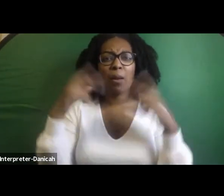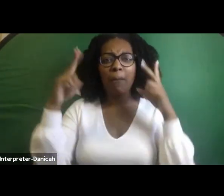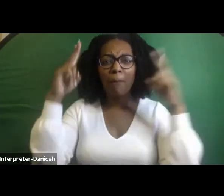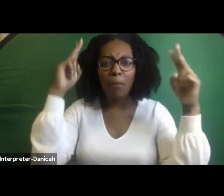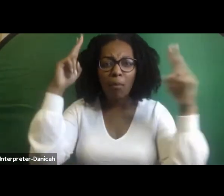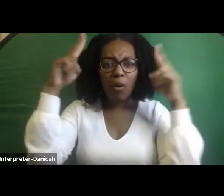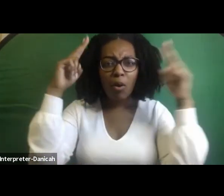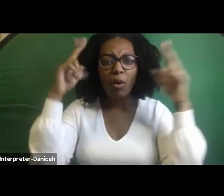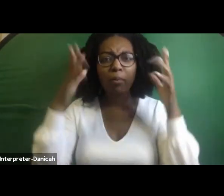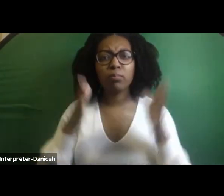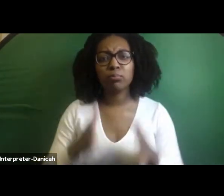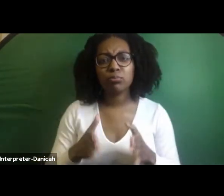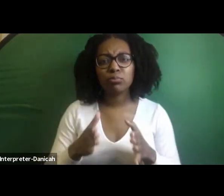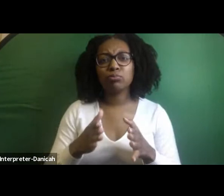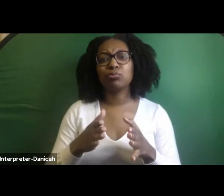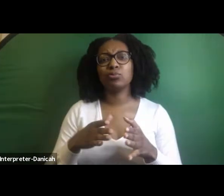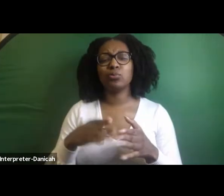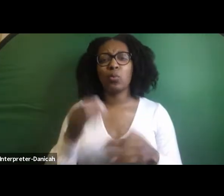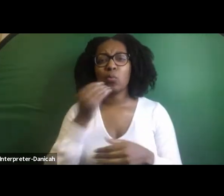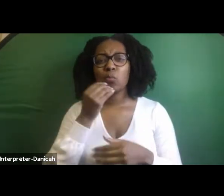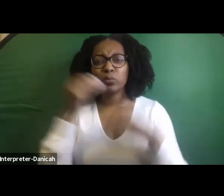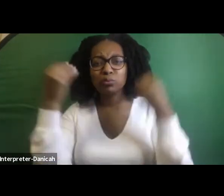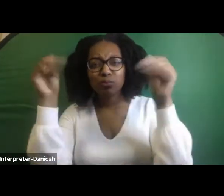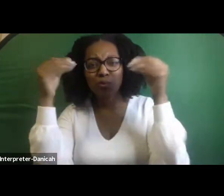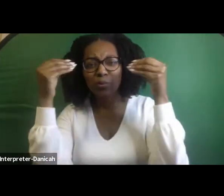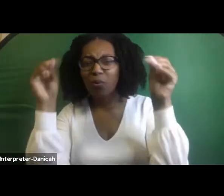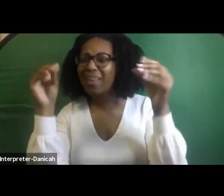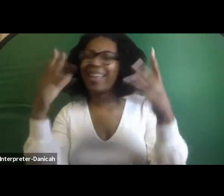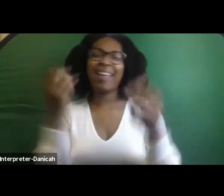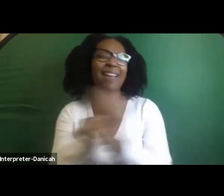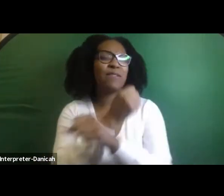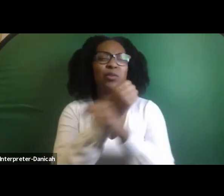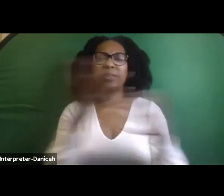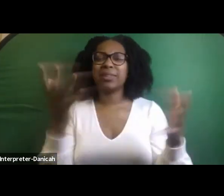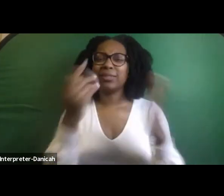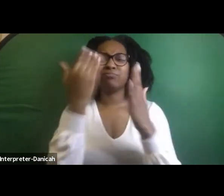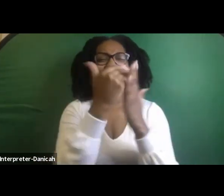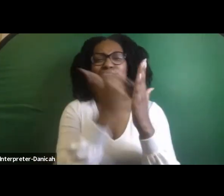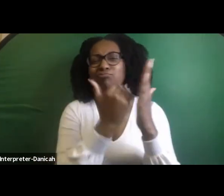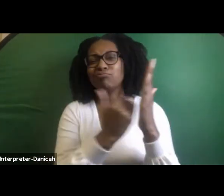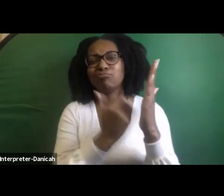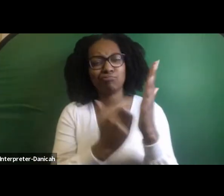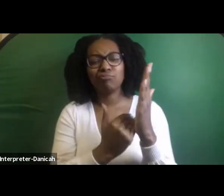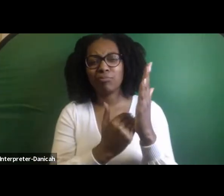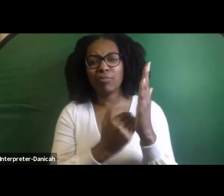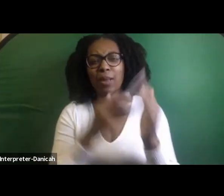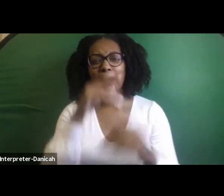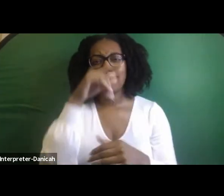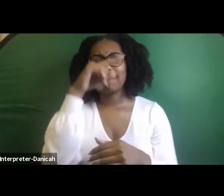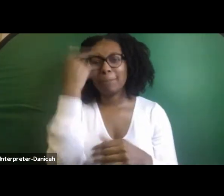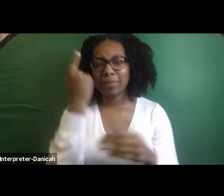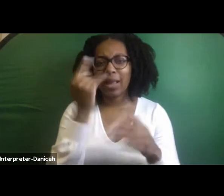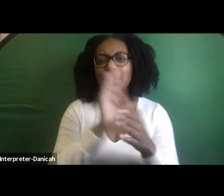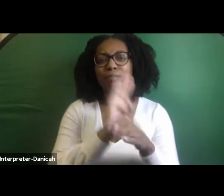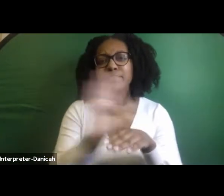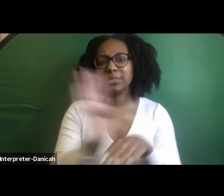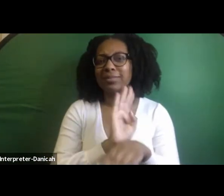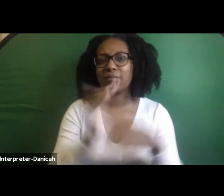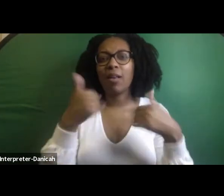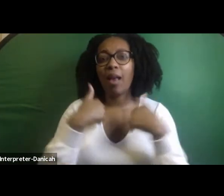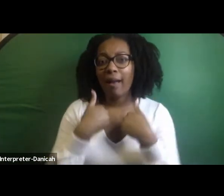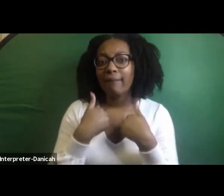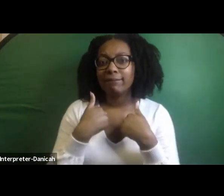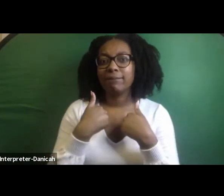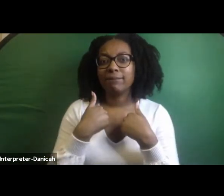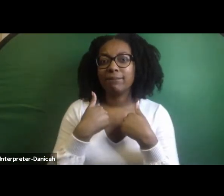grocery stores. mean, everything, everything, all black owned homes. Like, the neighborhood was